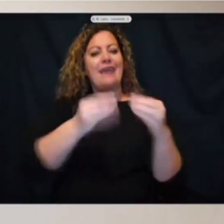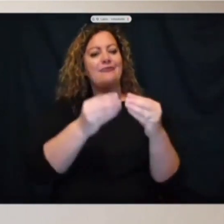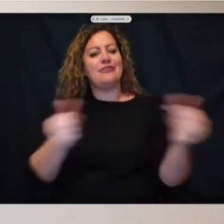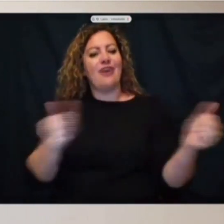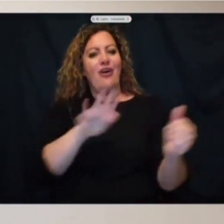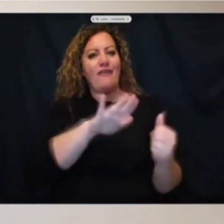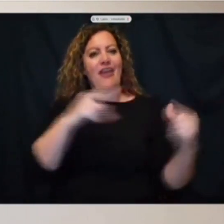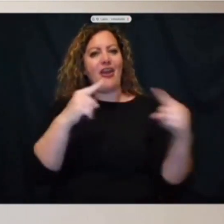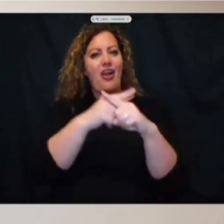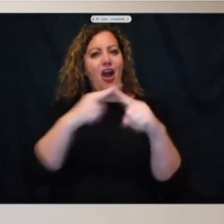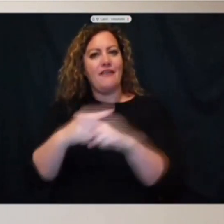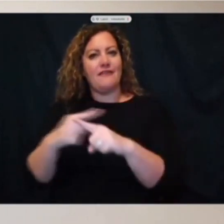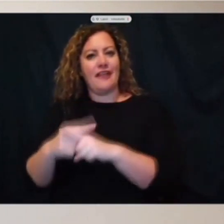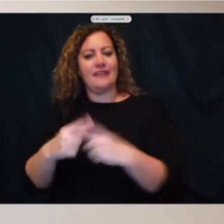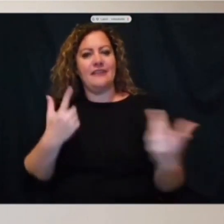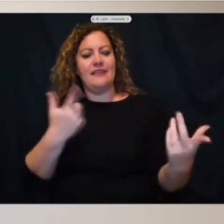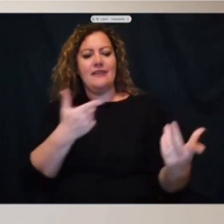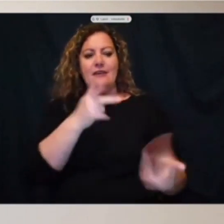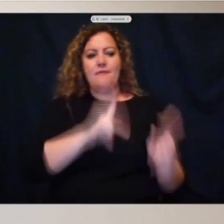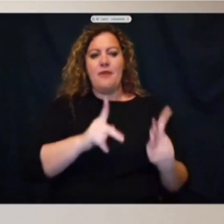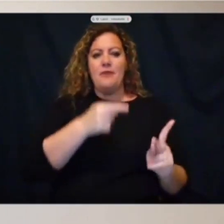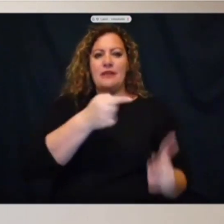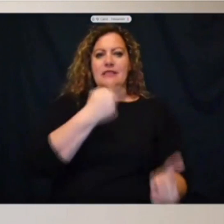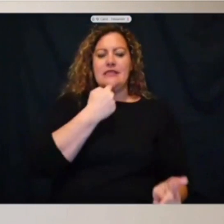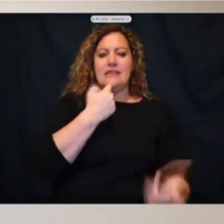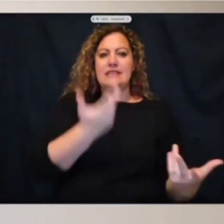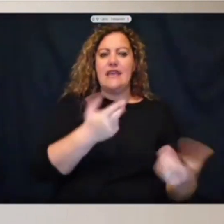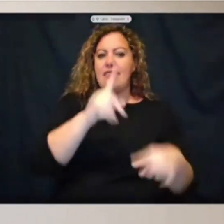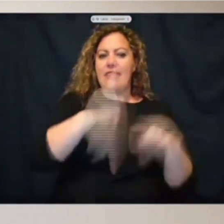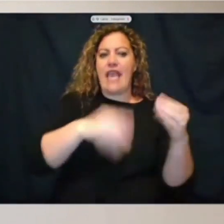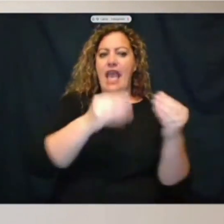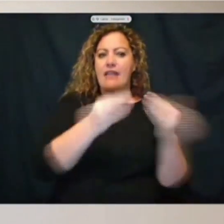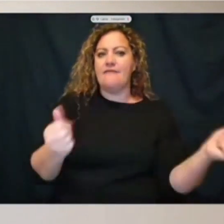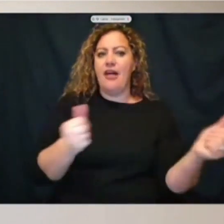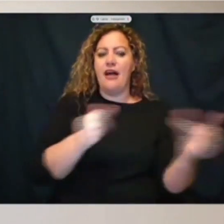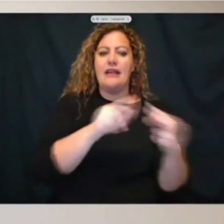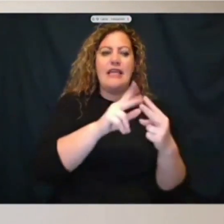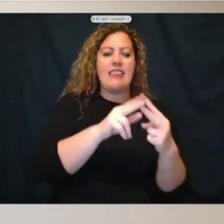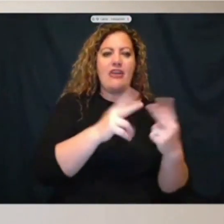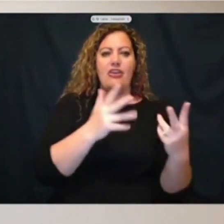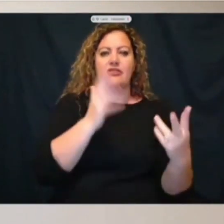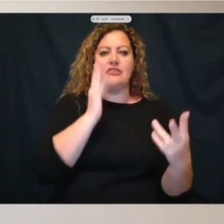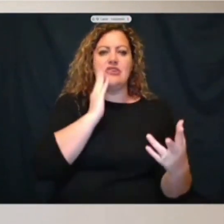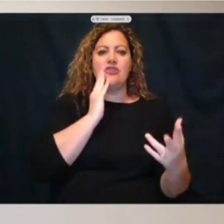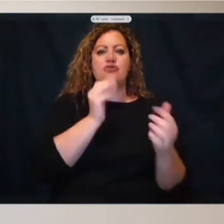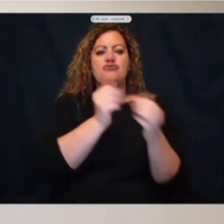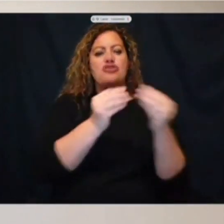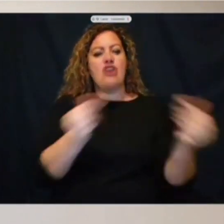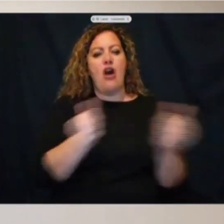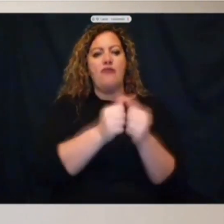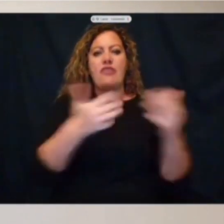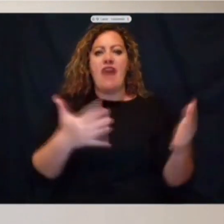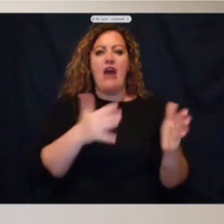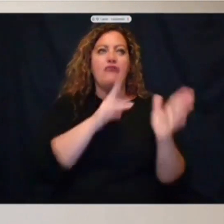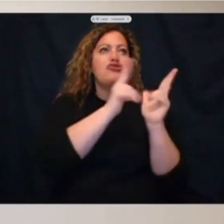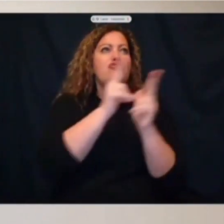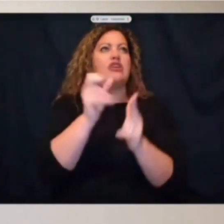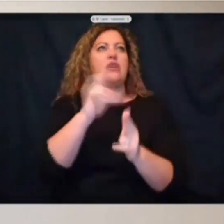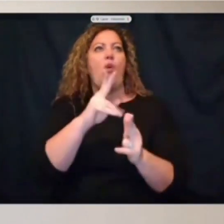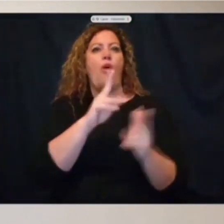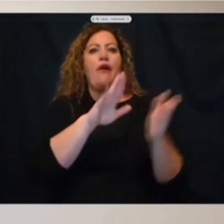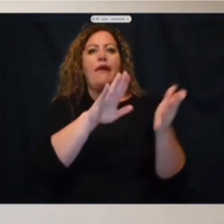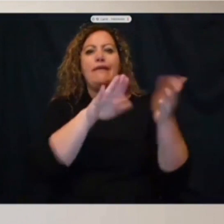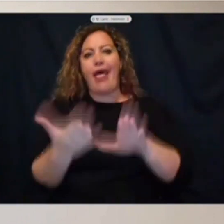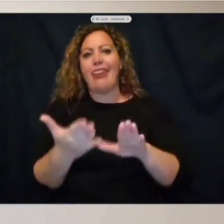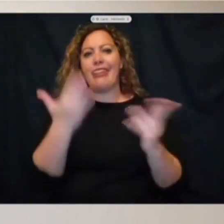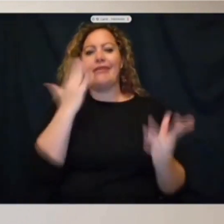be either a non-violent way or a non-deadly way. And the disappointing thing is that now we see culturally this